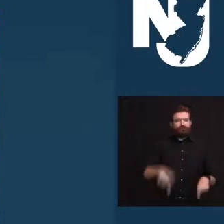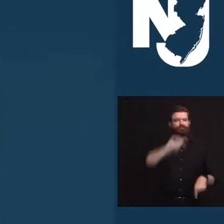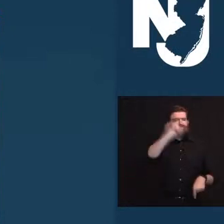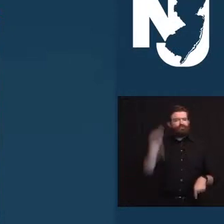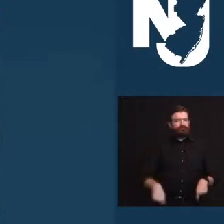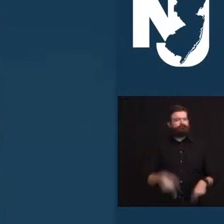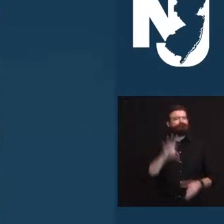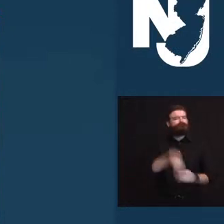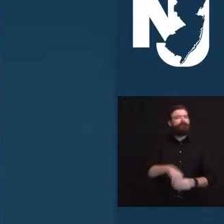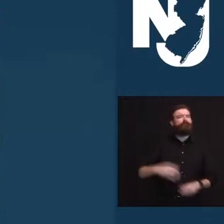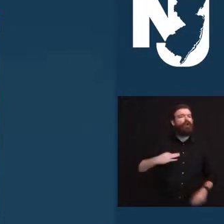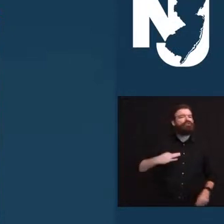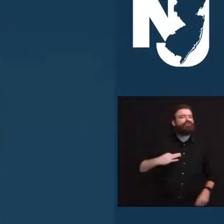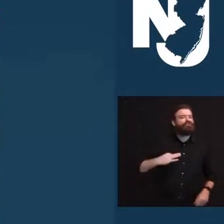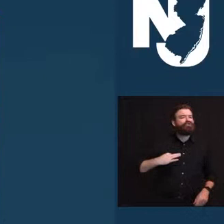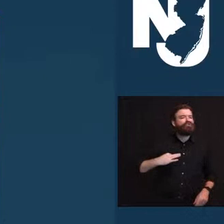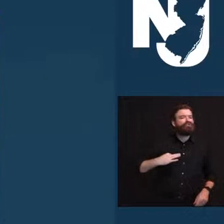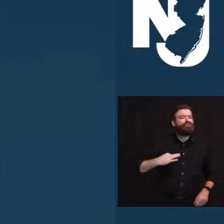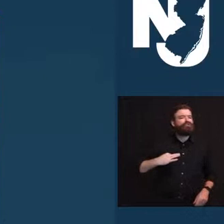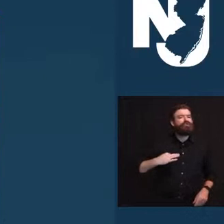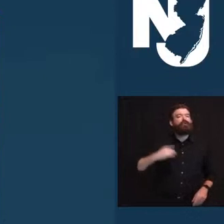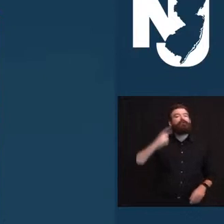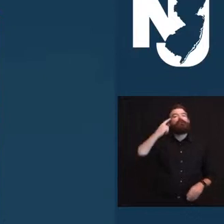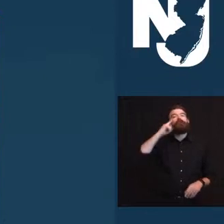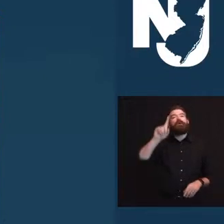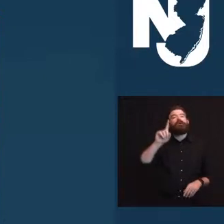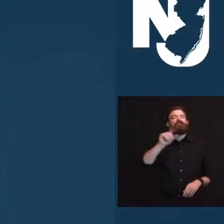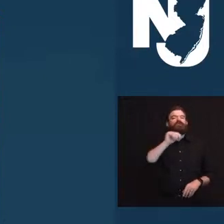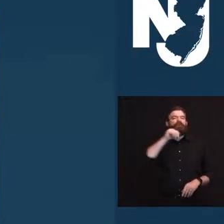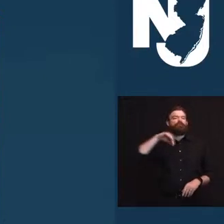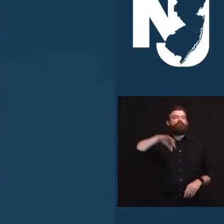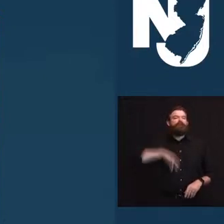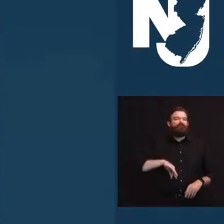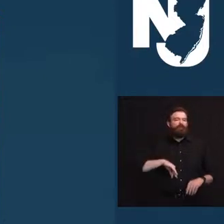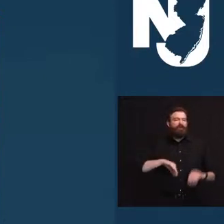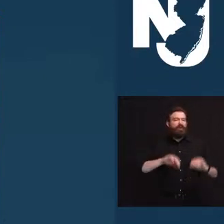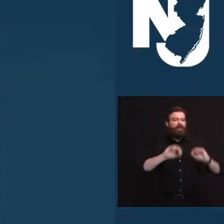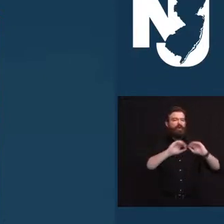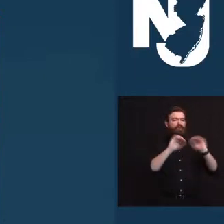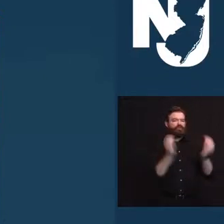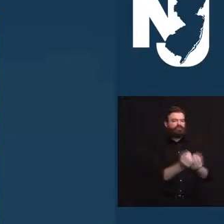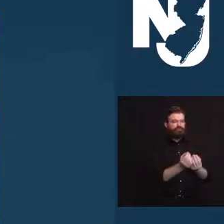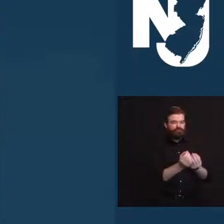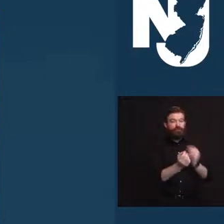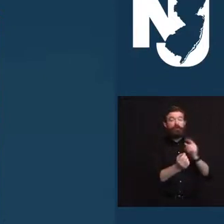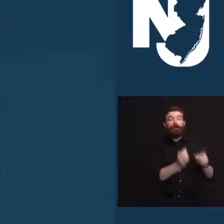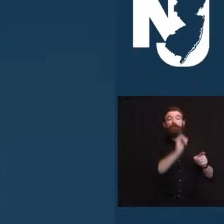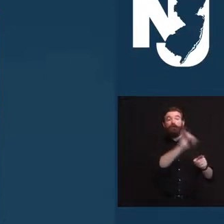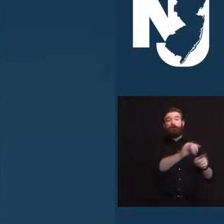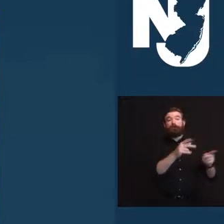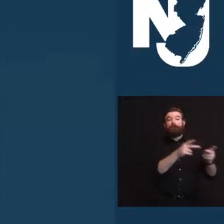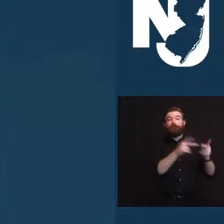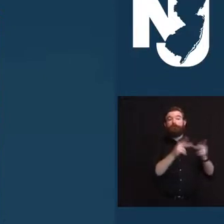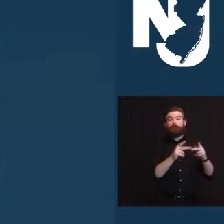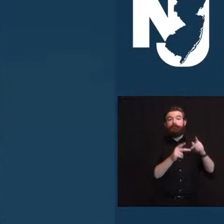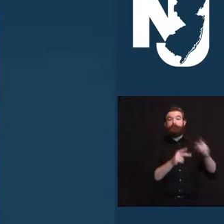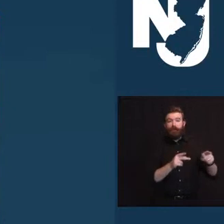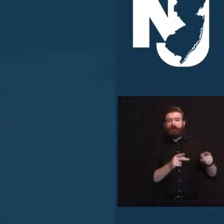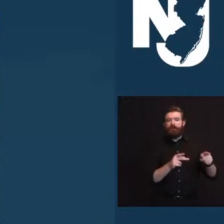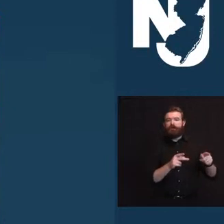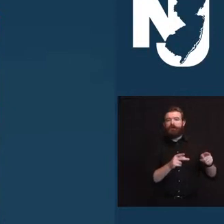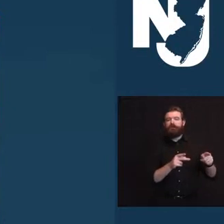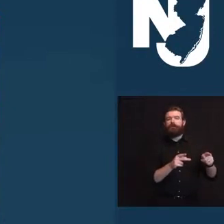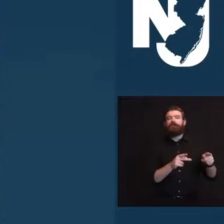Memorial Foundation, a local nonprofit organization that provides scholarships to graduates of Steinhardt High School and financial